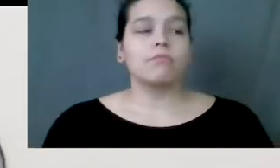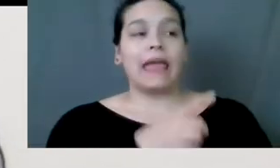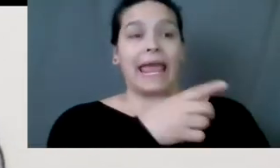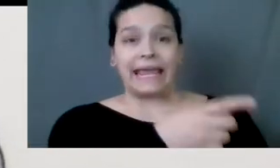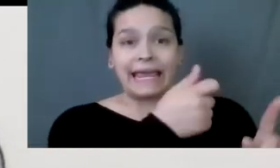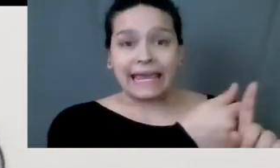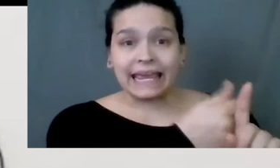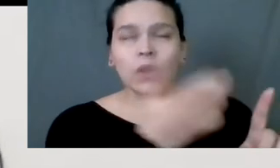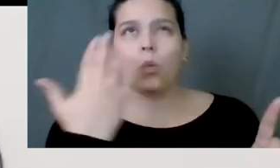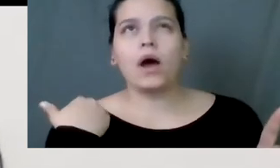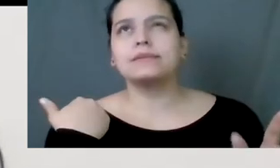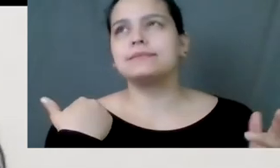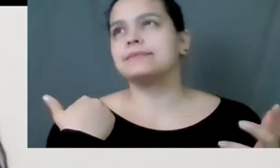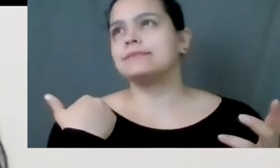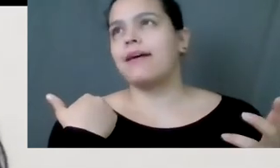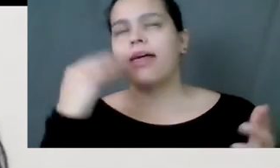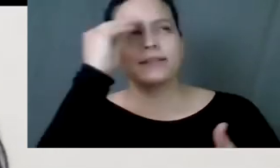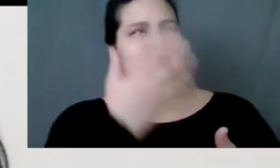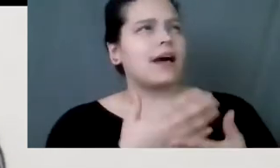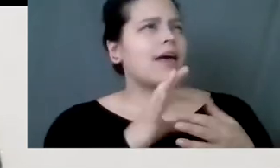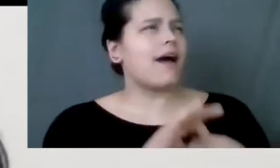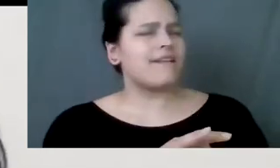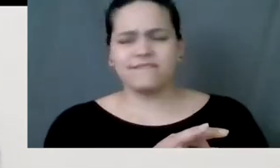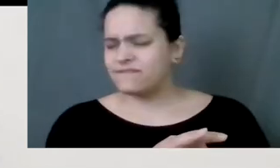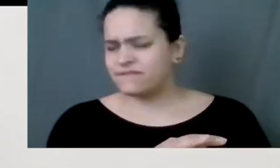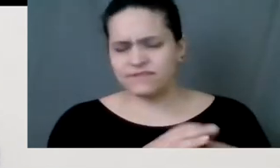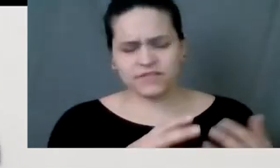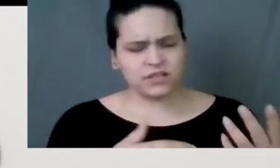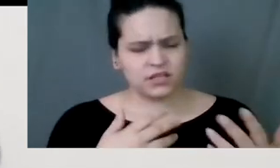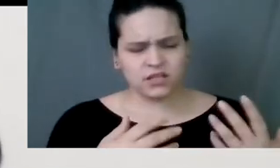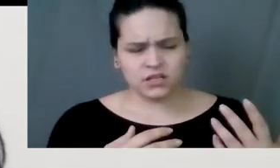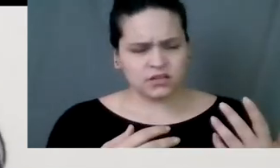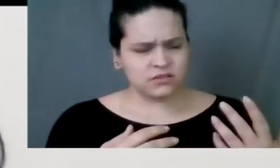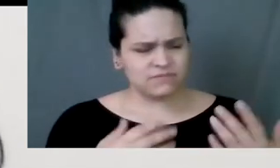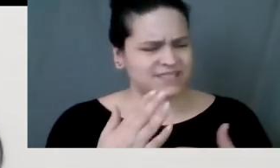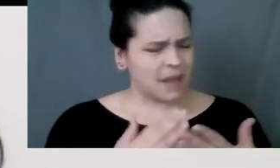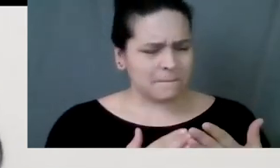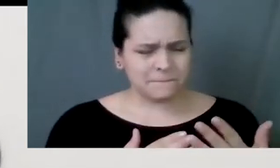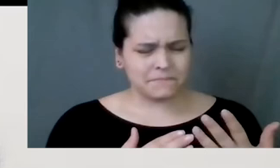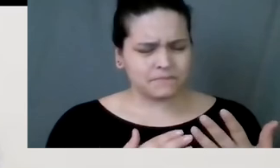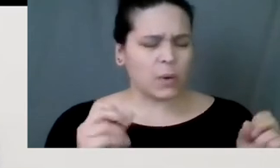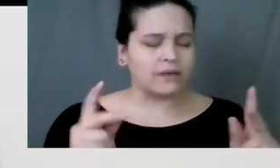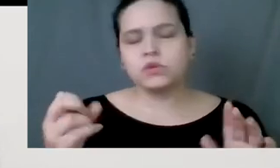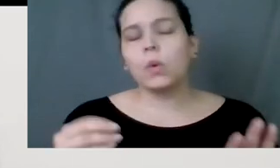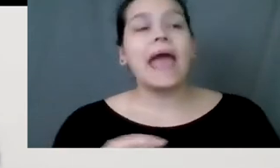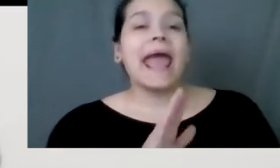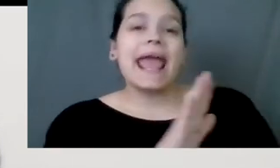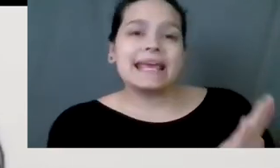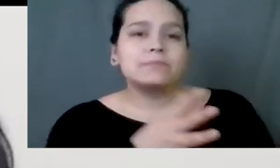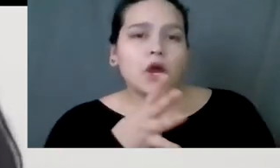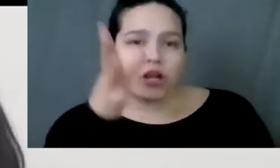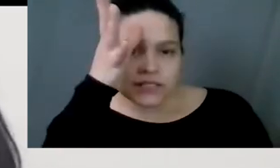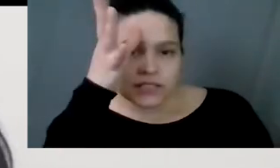He, he, he the son of two, of some, okay, so